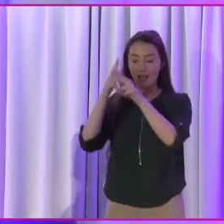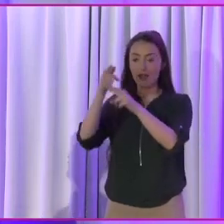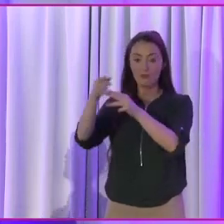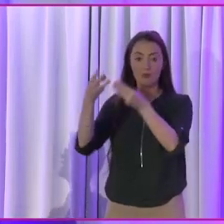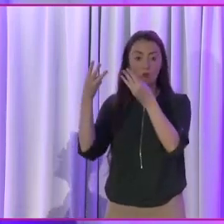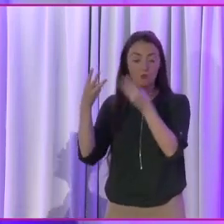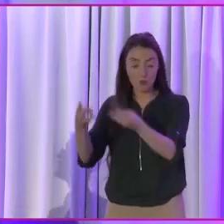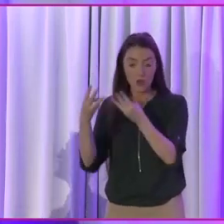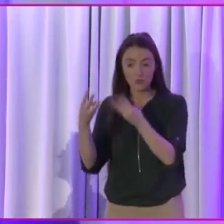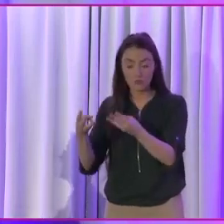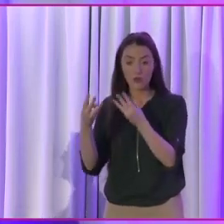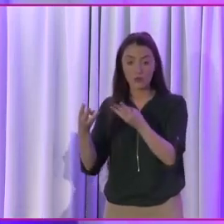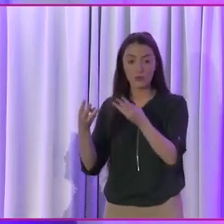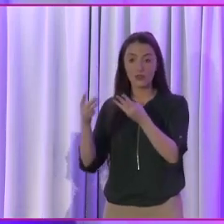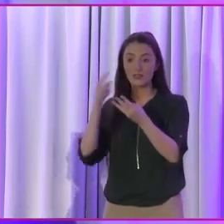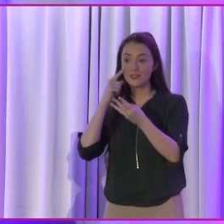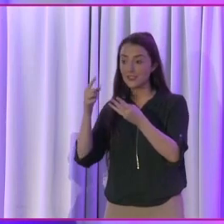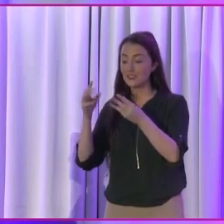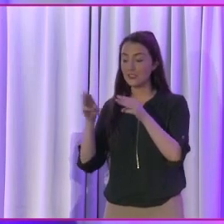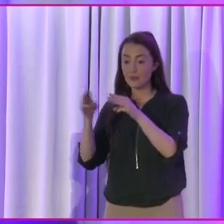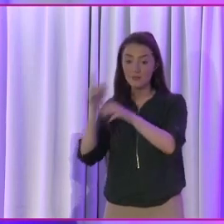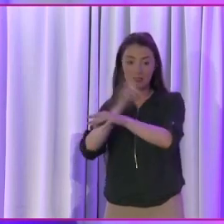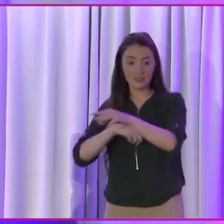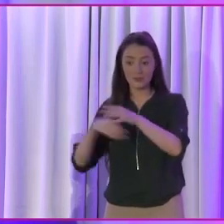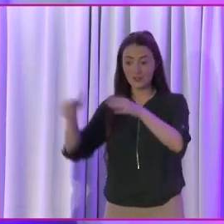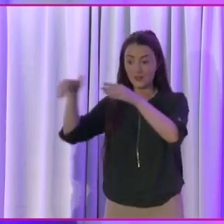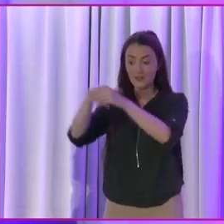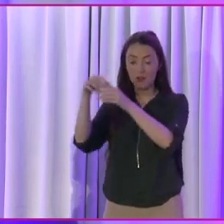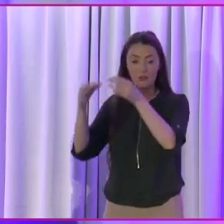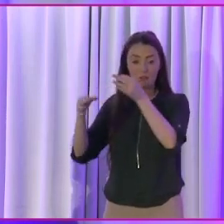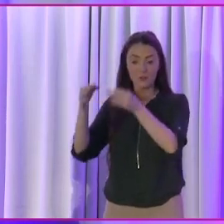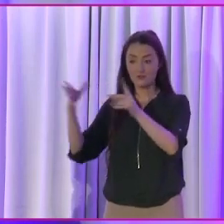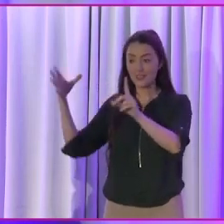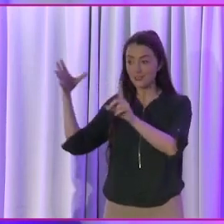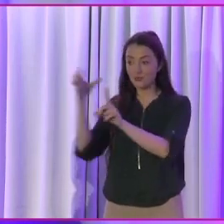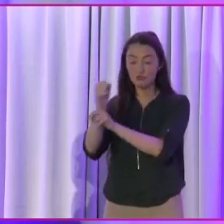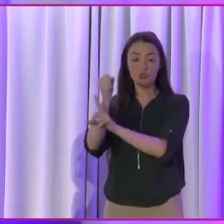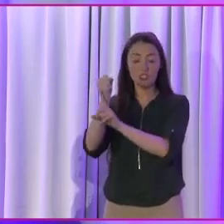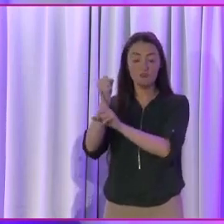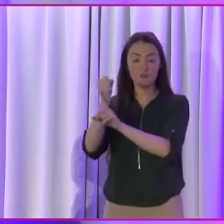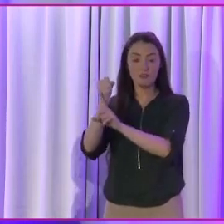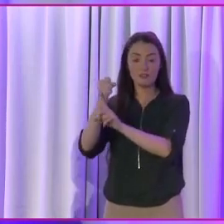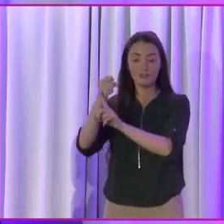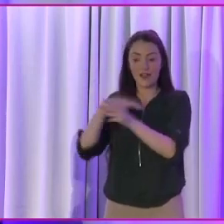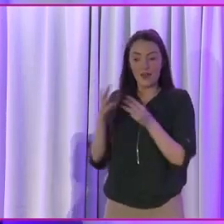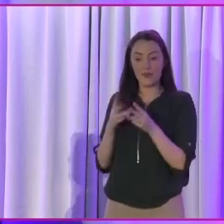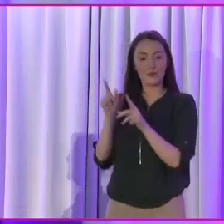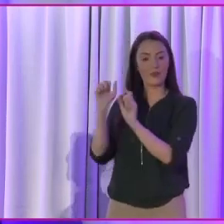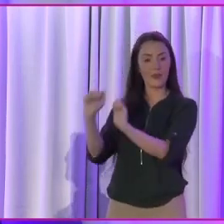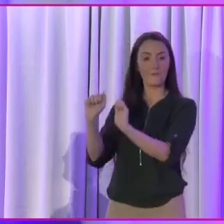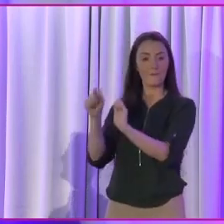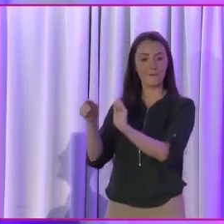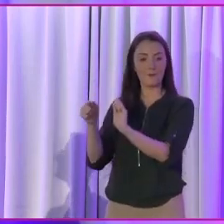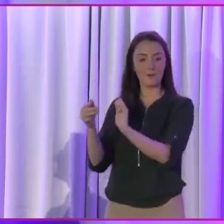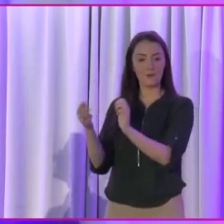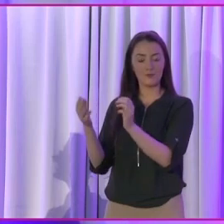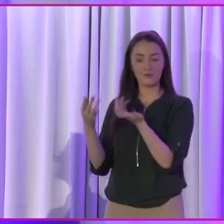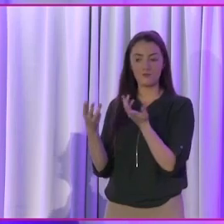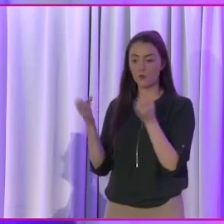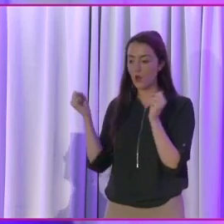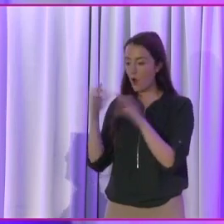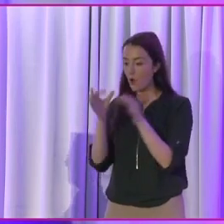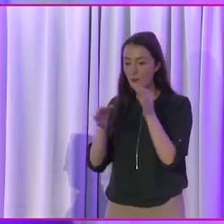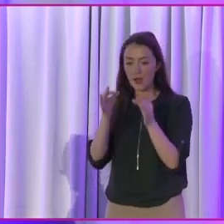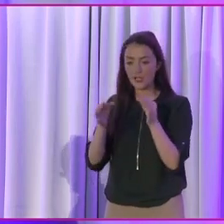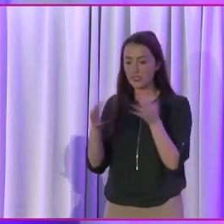want to see people with disabilities achieve their potential, I'll work with them. All parties and none.